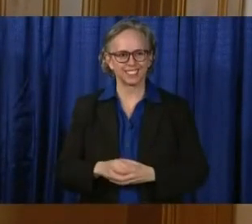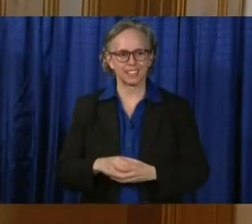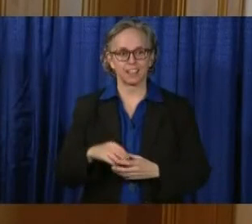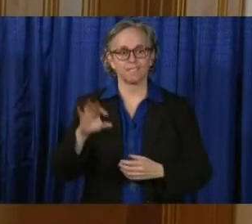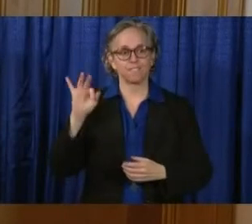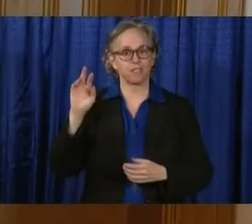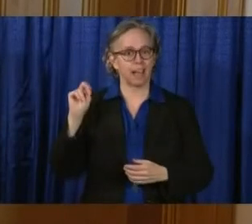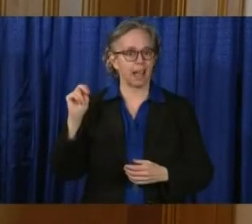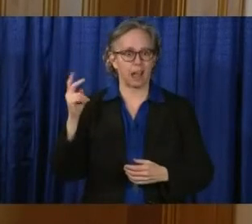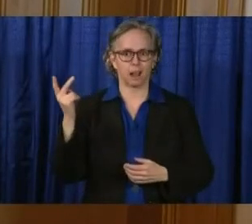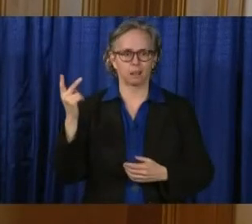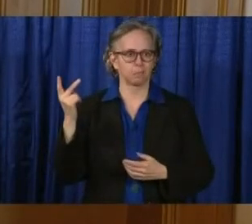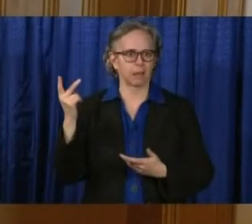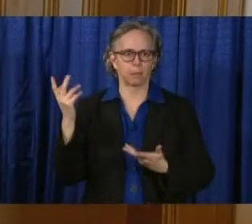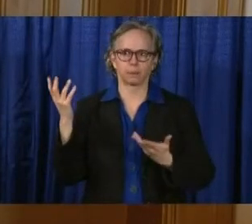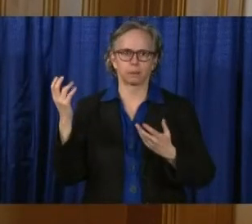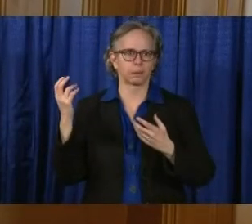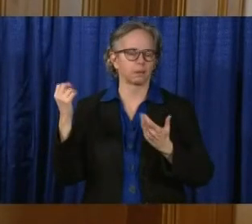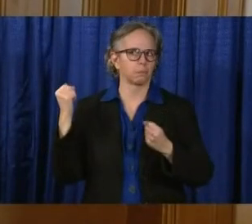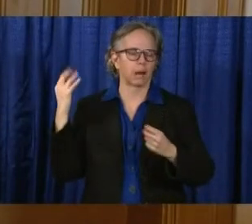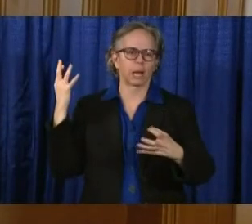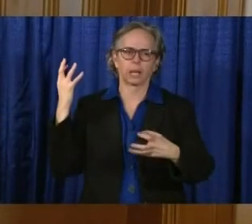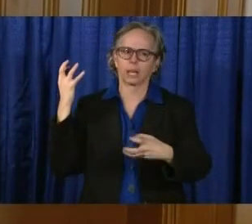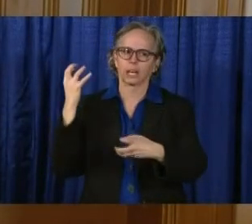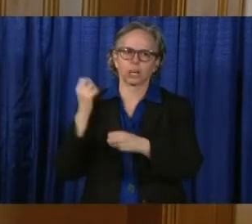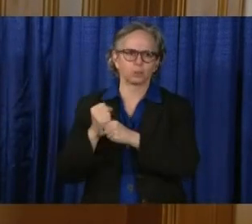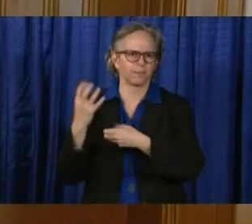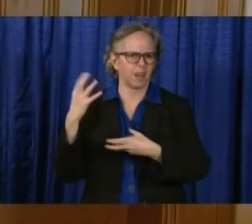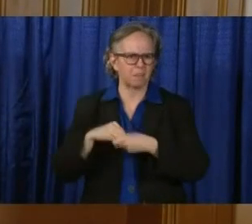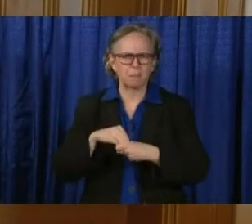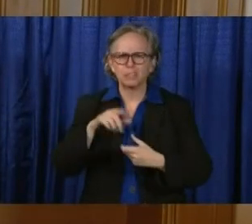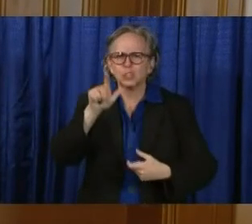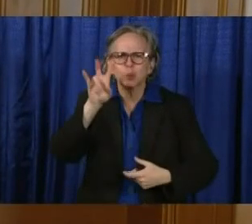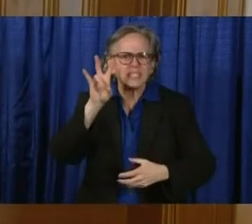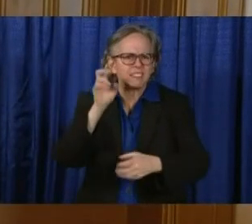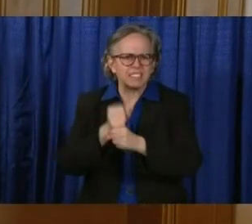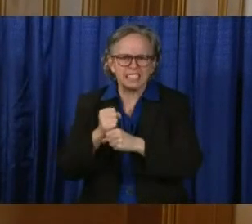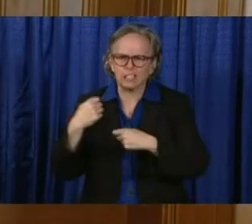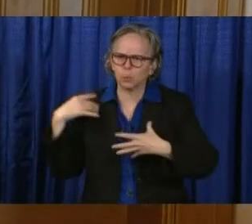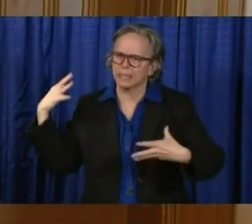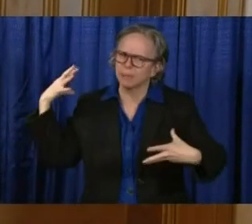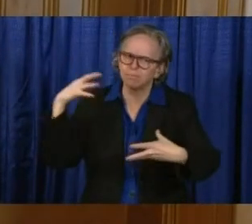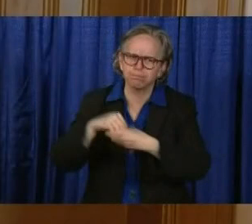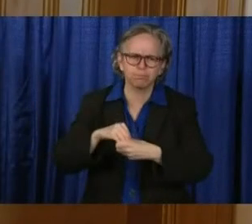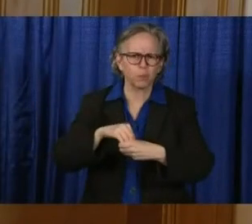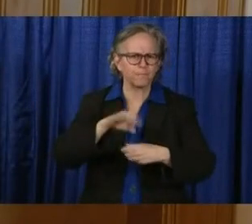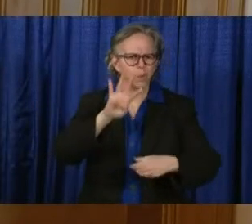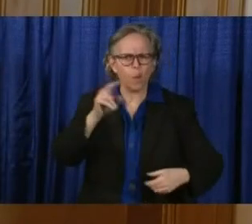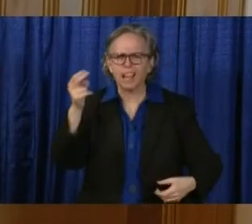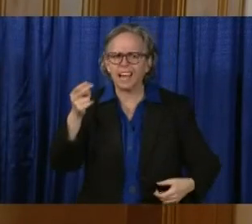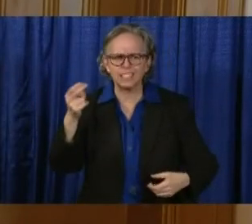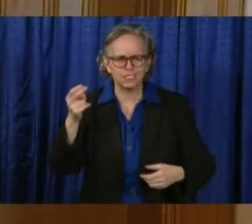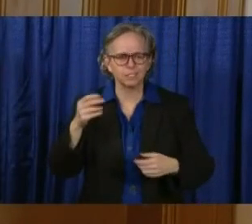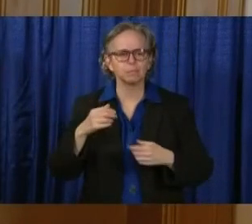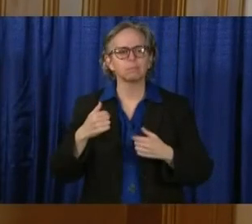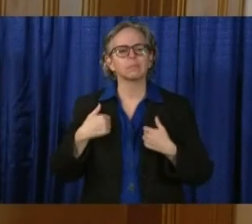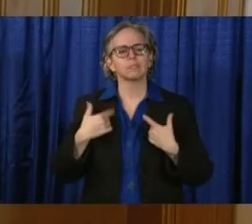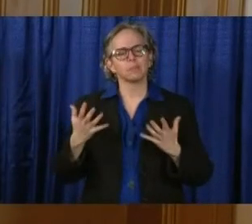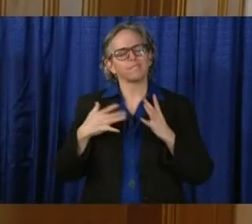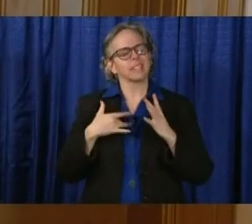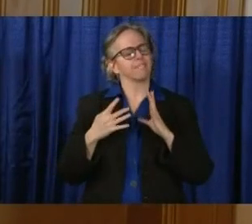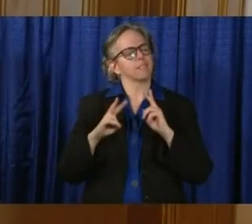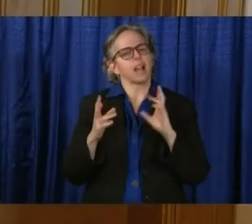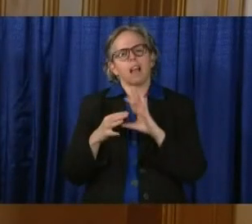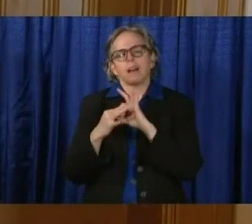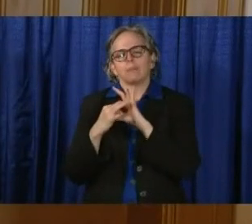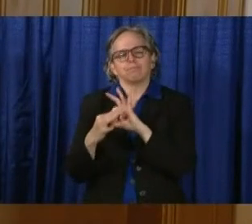had. think it was like 27 years or something like that, that we had kids in 4-H. So we have a real appreciation for 4